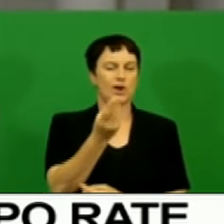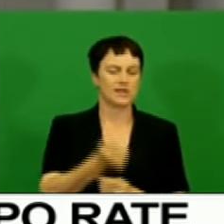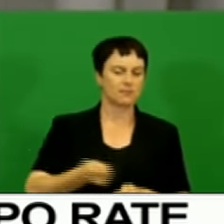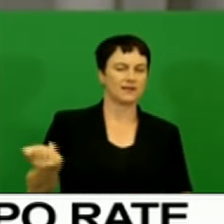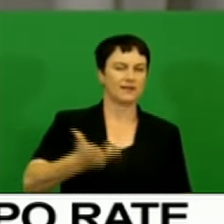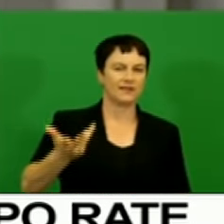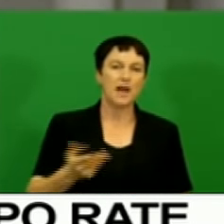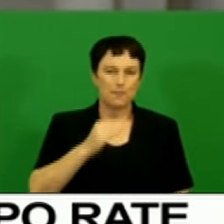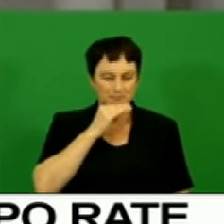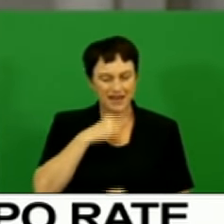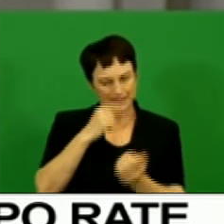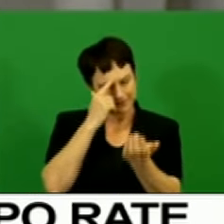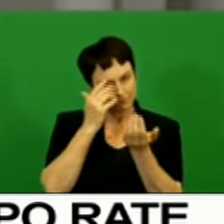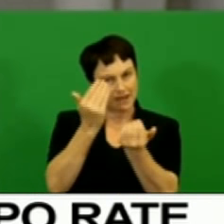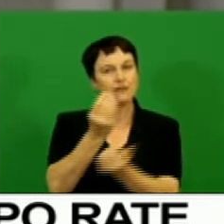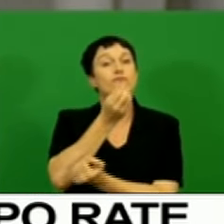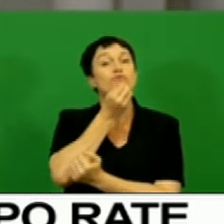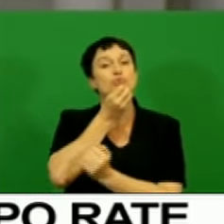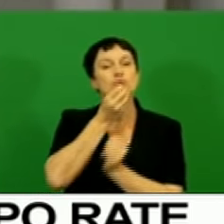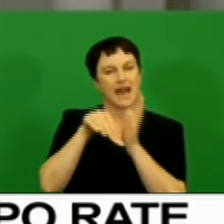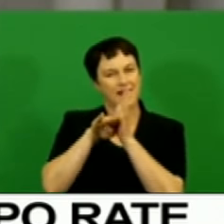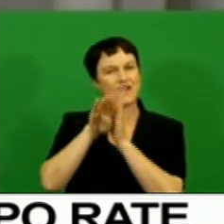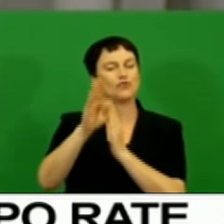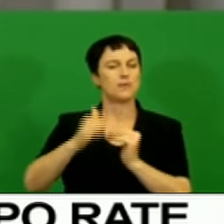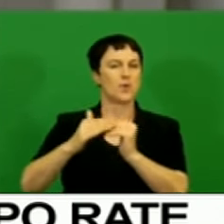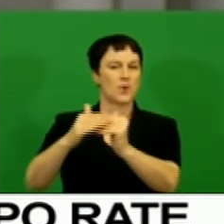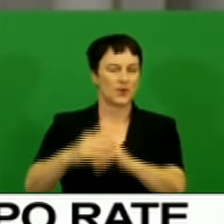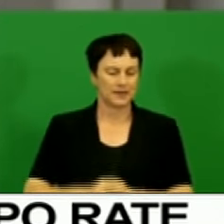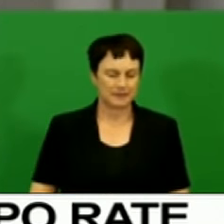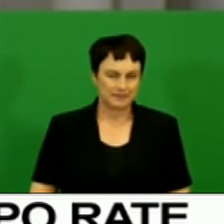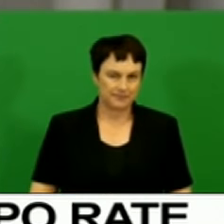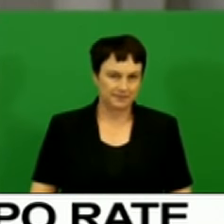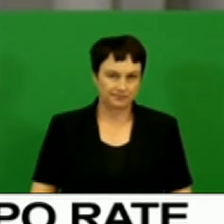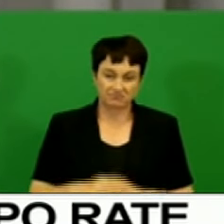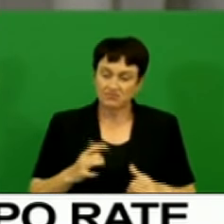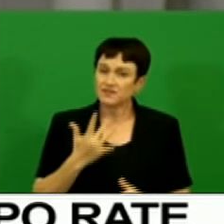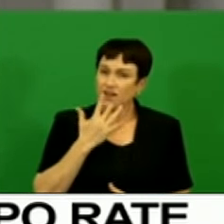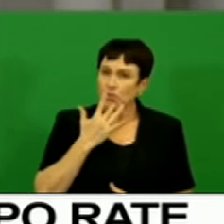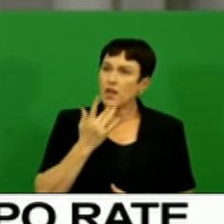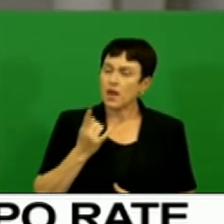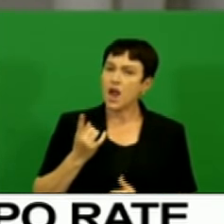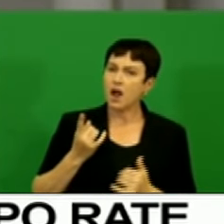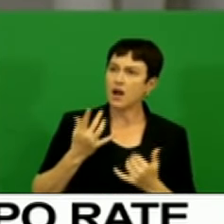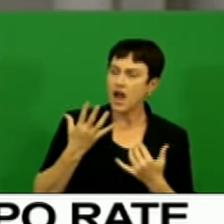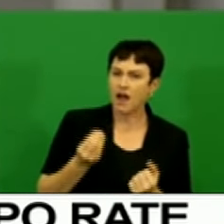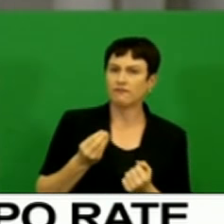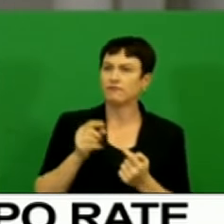is still expected. The more favourable rent exchange rate has been an important factor in offsetting some of the negative